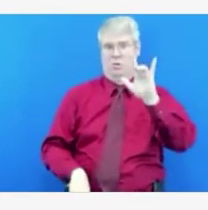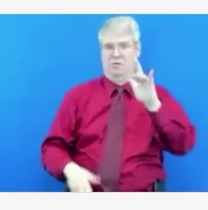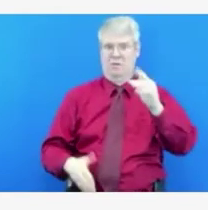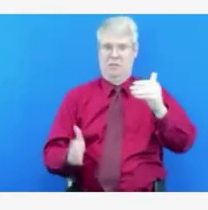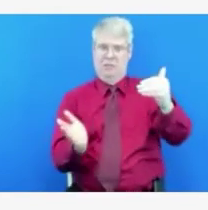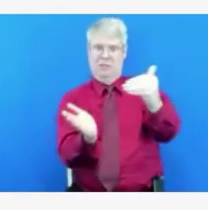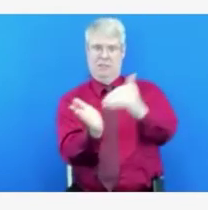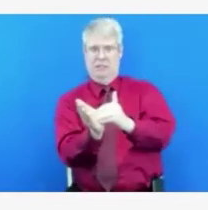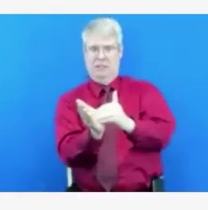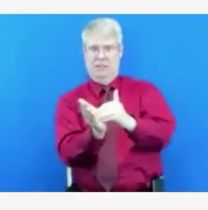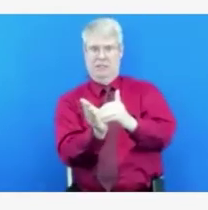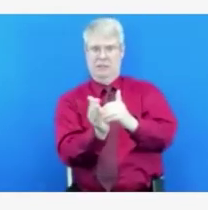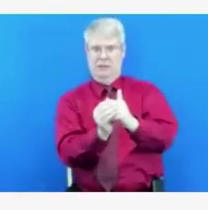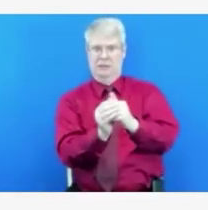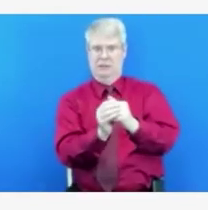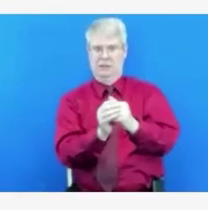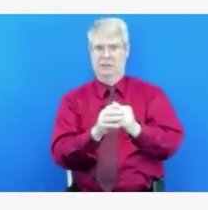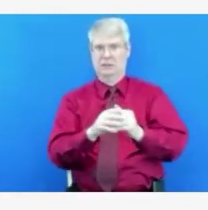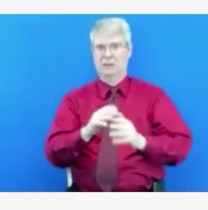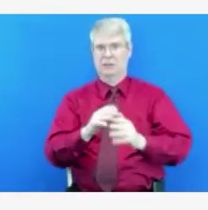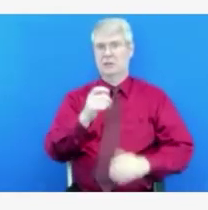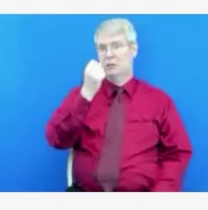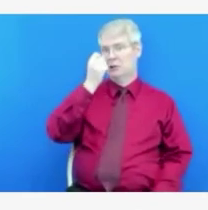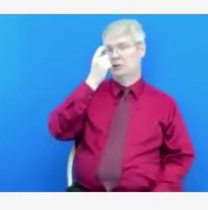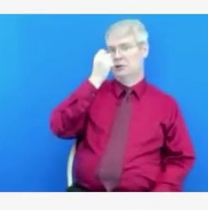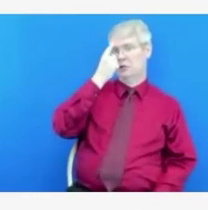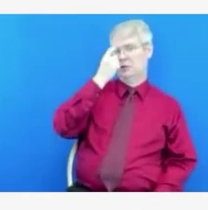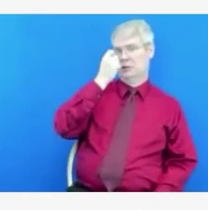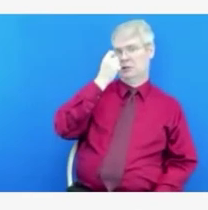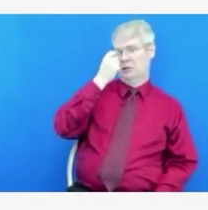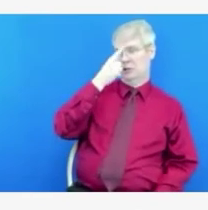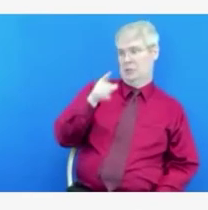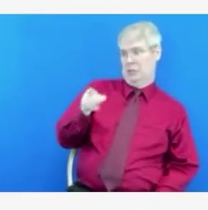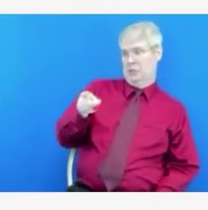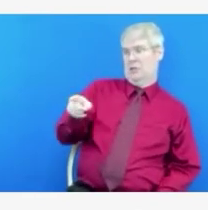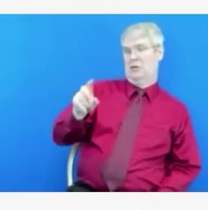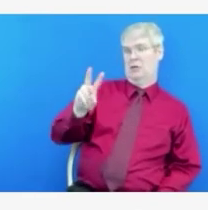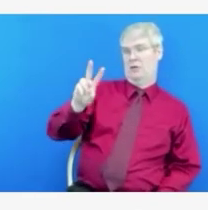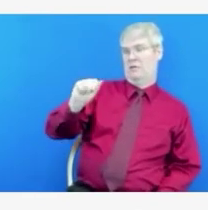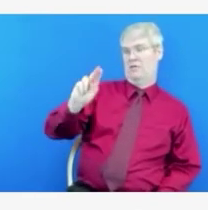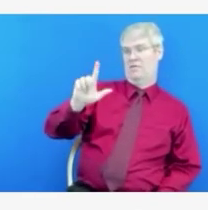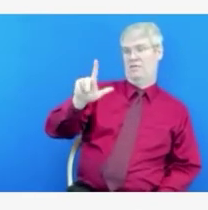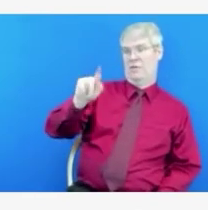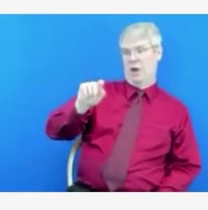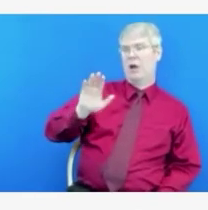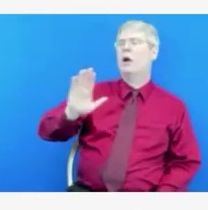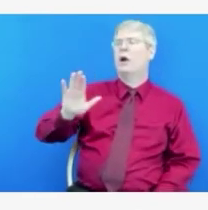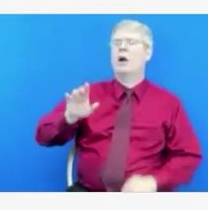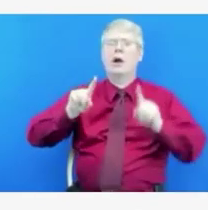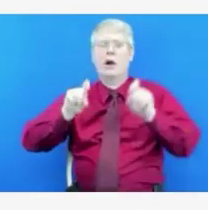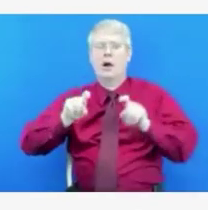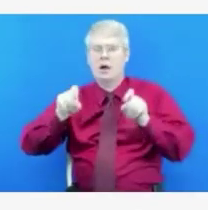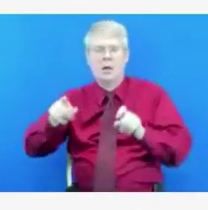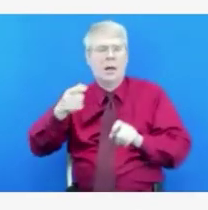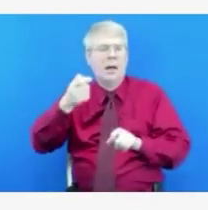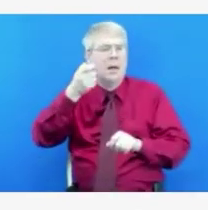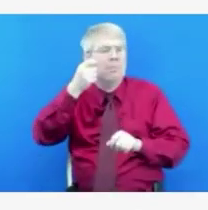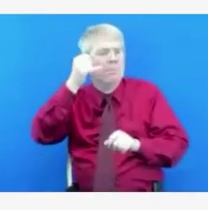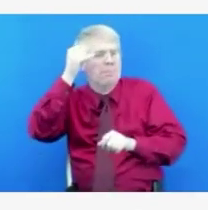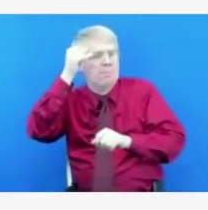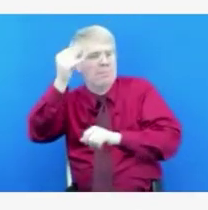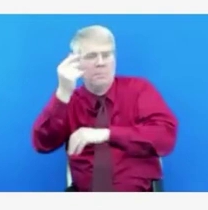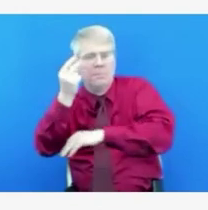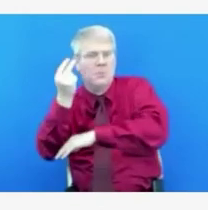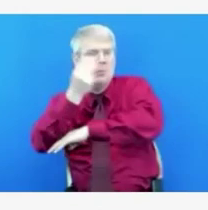Our Idaho Bureau of Laboratories, and Dr. Ball is on as well, can expand upon this further. But they are looking at some